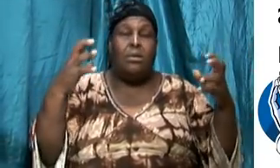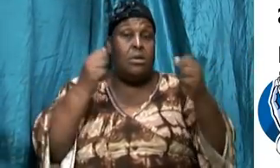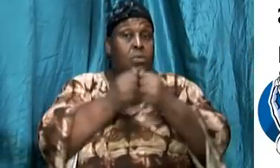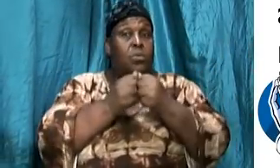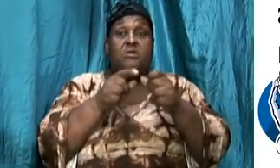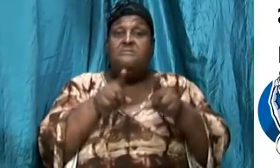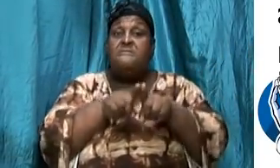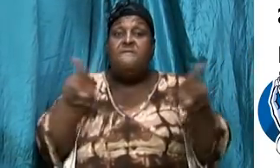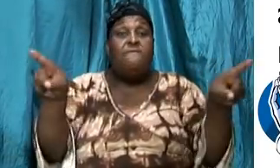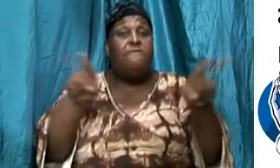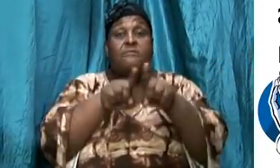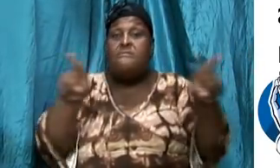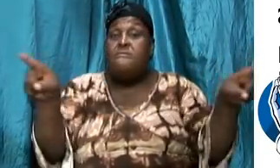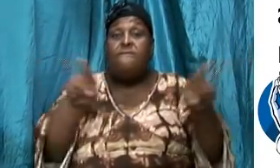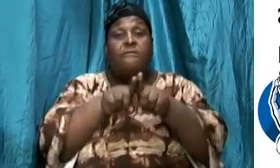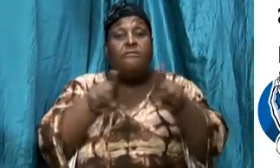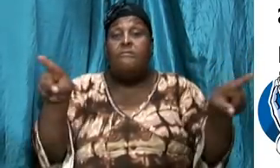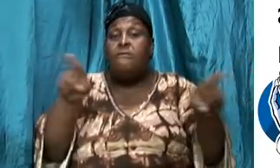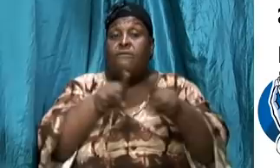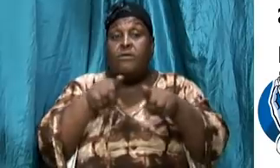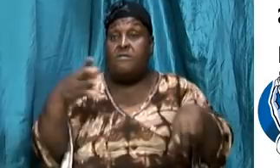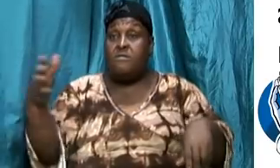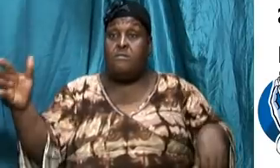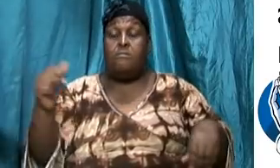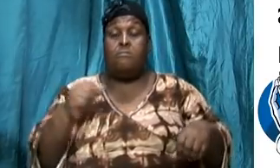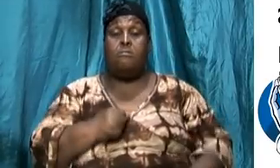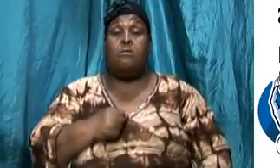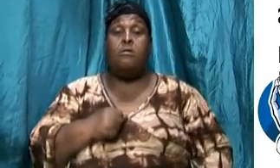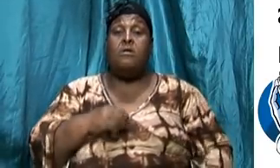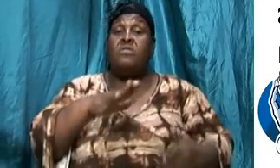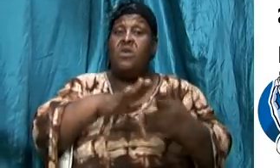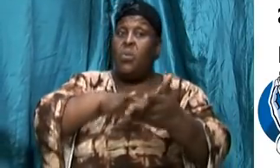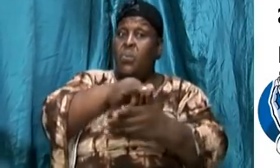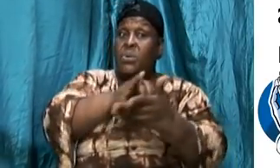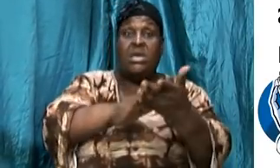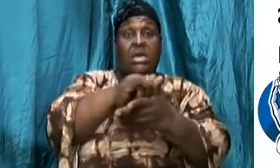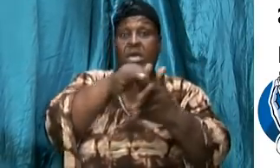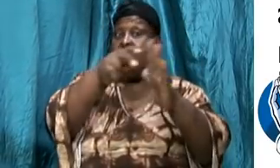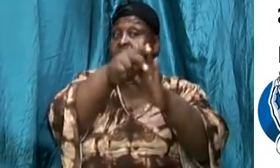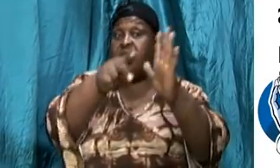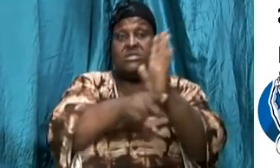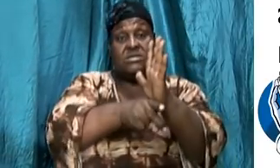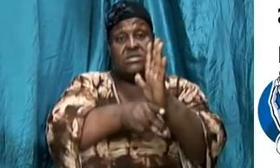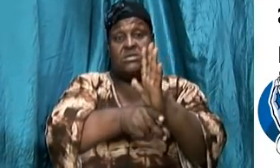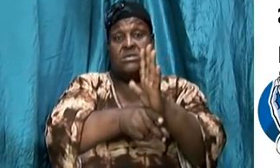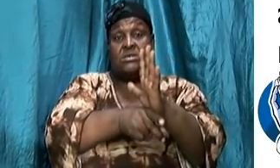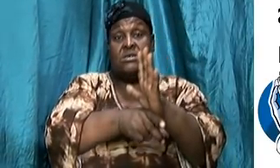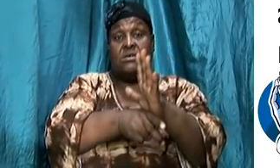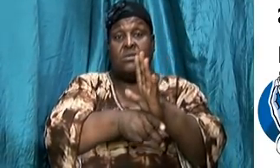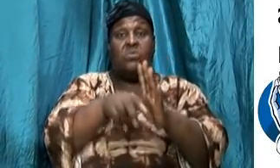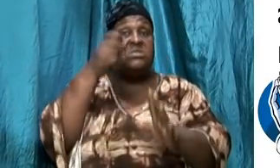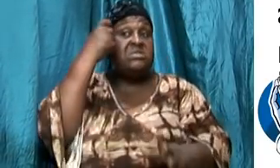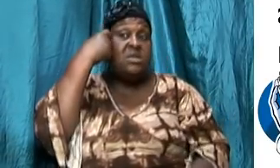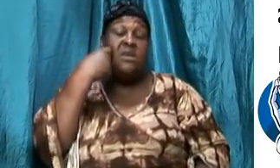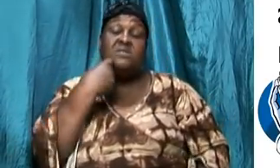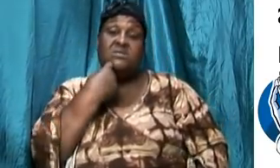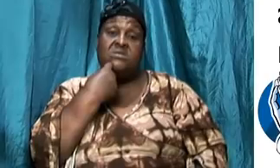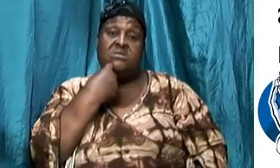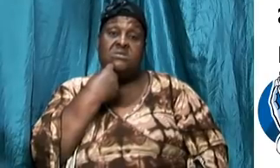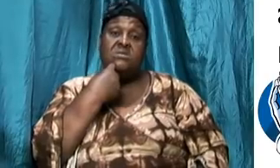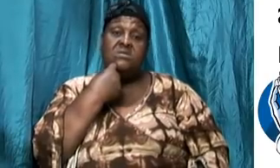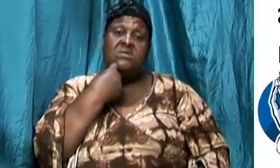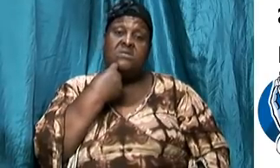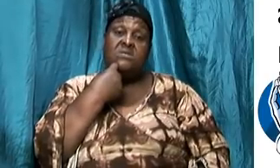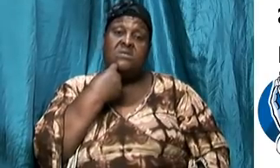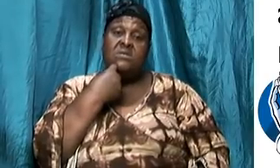the flesh there are folks and I'm talking now straight talk there are folks